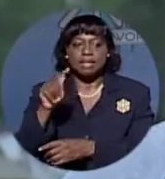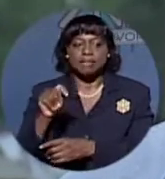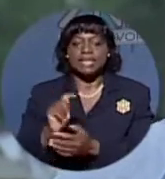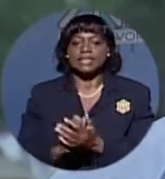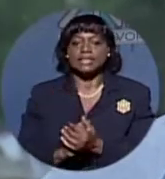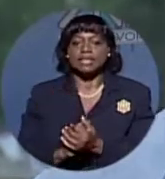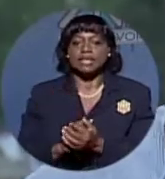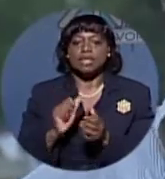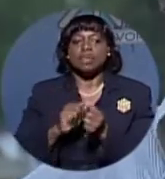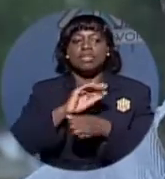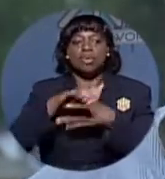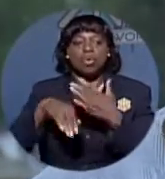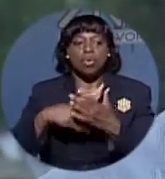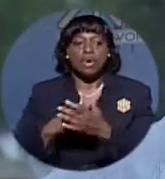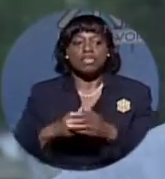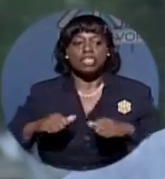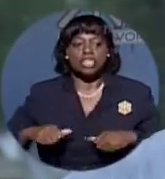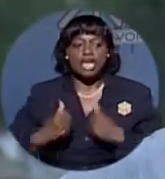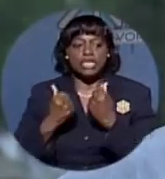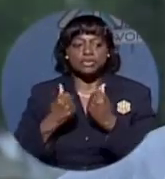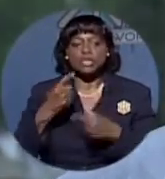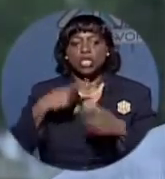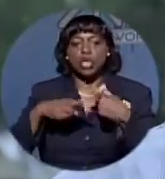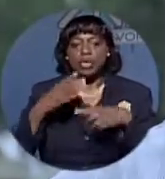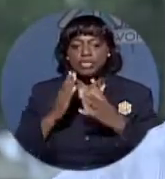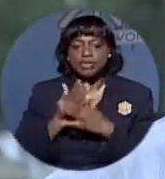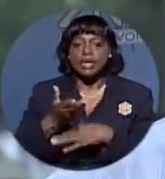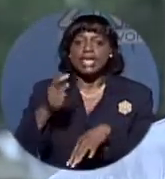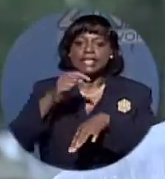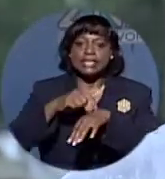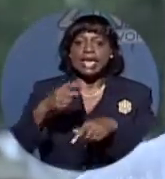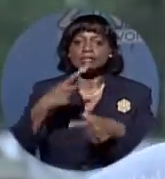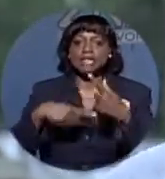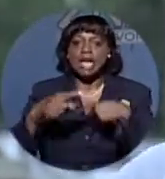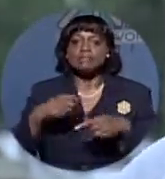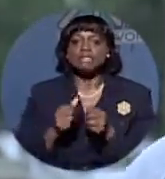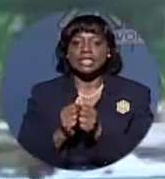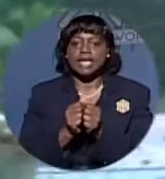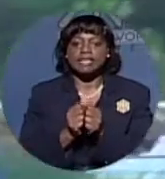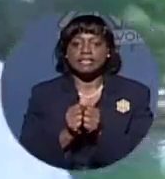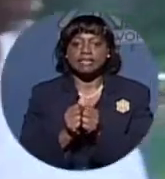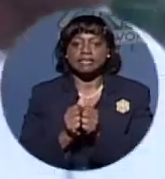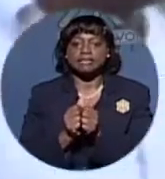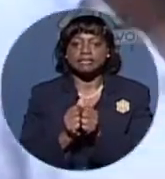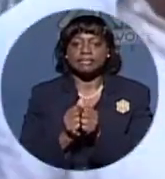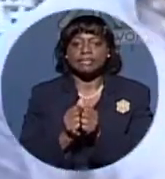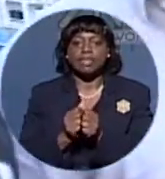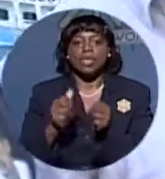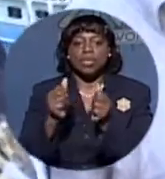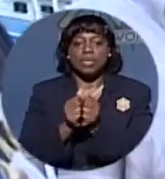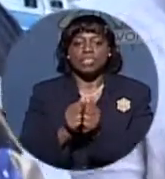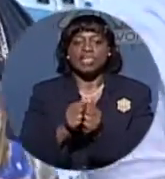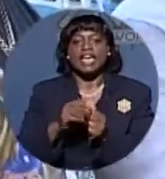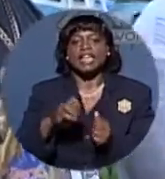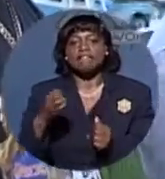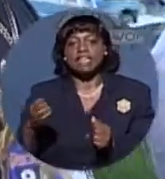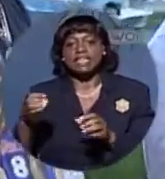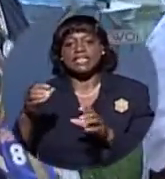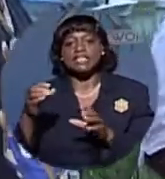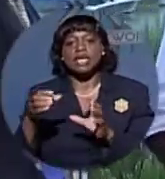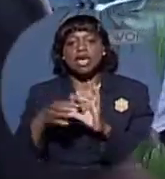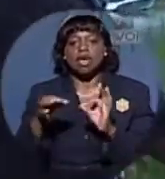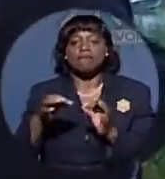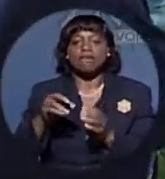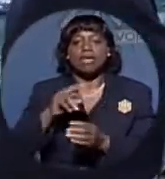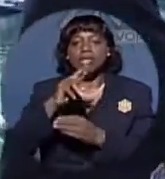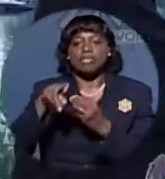through, right, the time to come together in events like a round robin that I'm going say they're going to in Nassau, and I'm wishing them well.